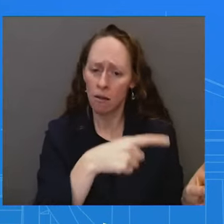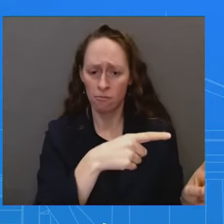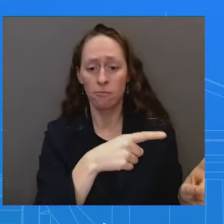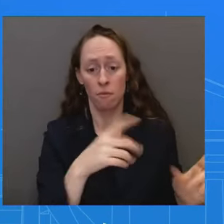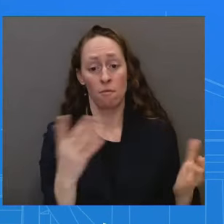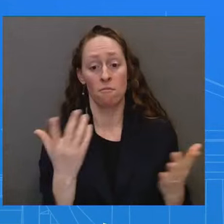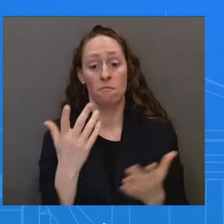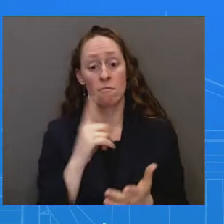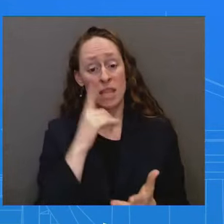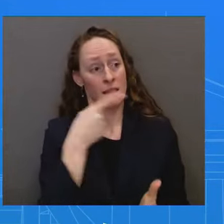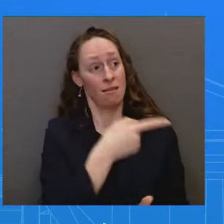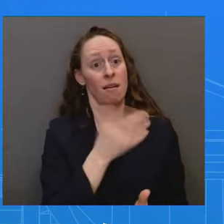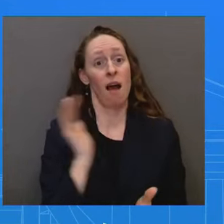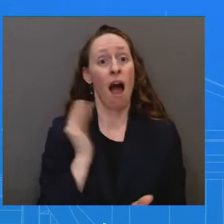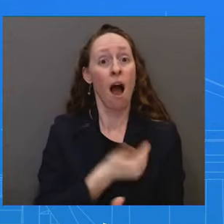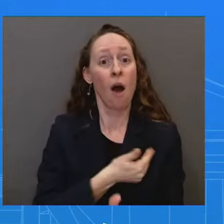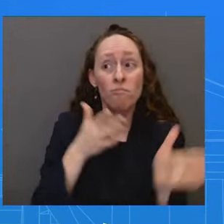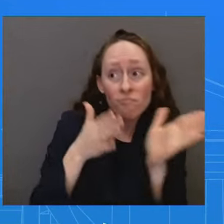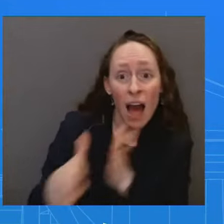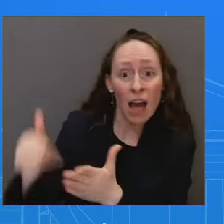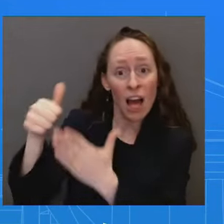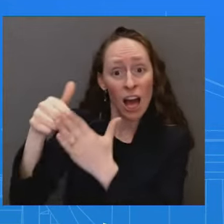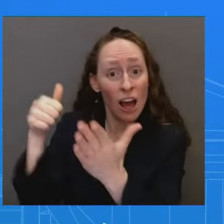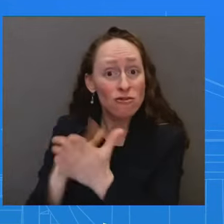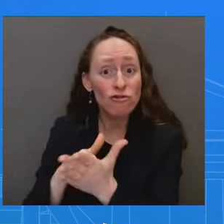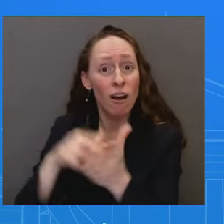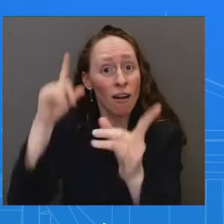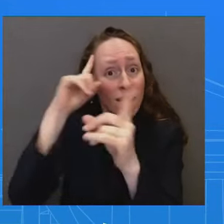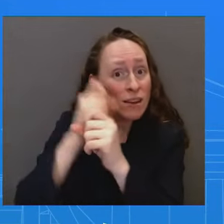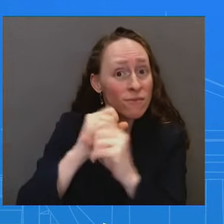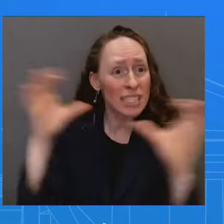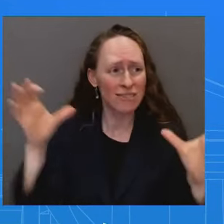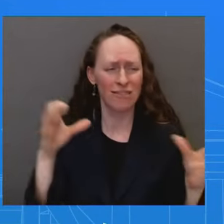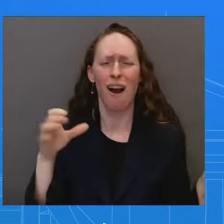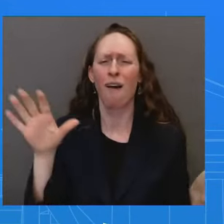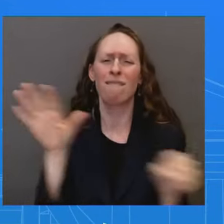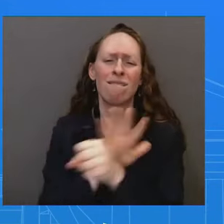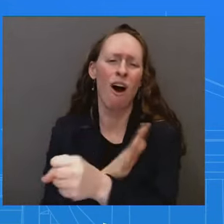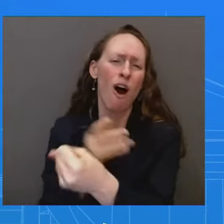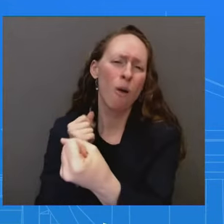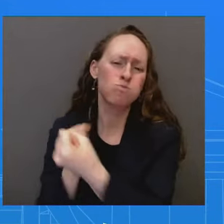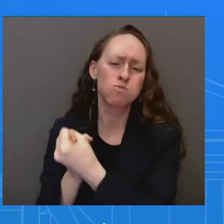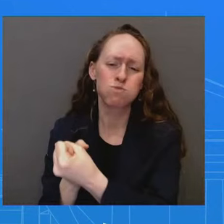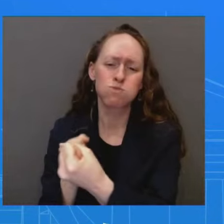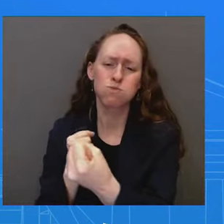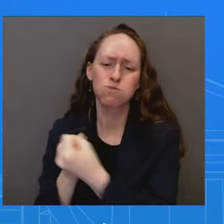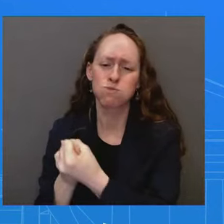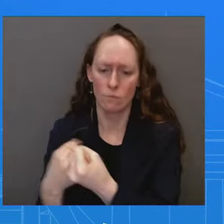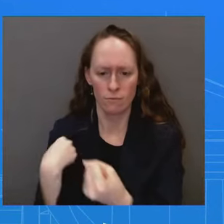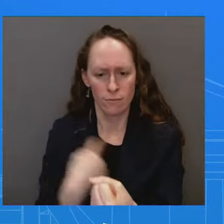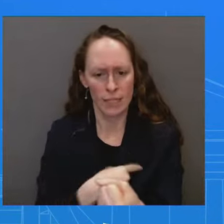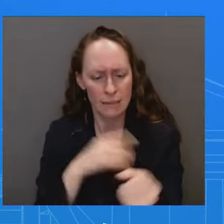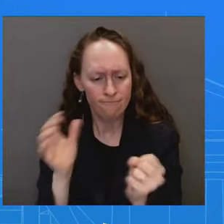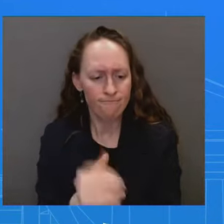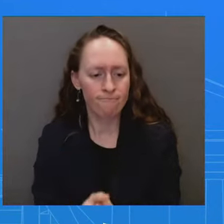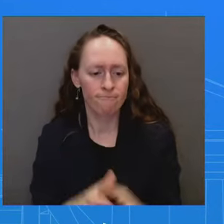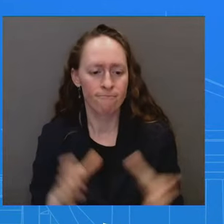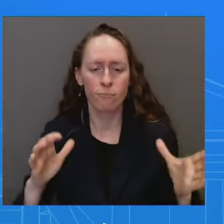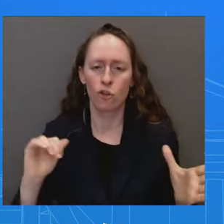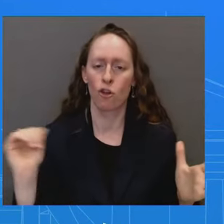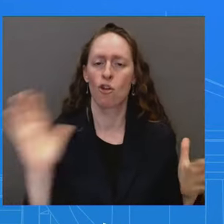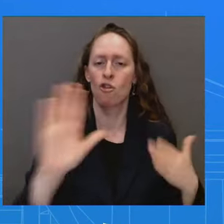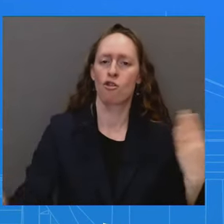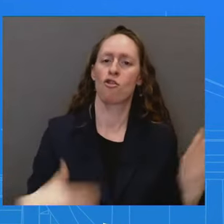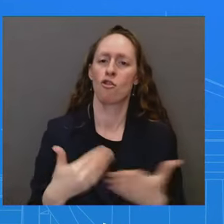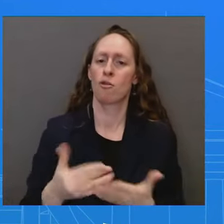Biden's agenda, and how we're moving forward in making sure that we have an economy that works for all. and moving forward certainly on implementing some of these important key